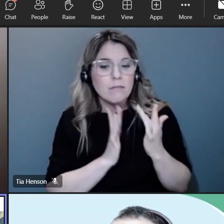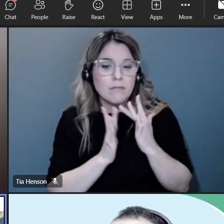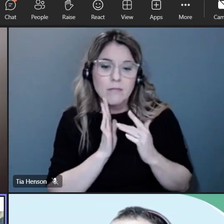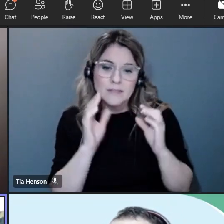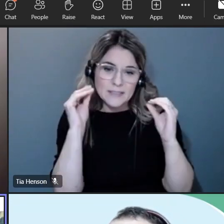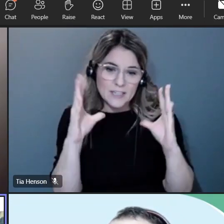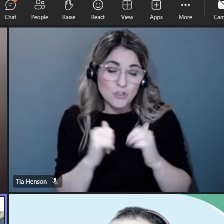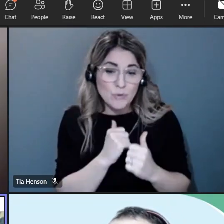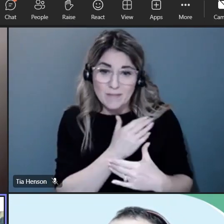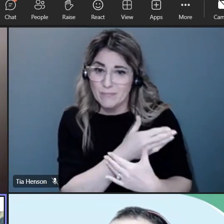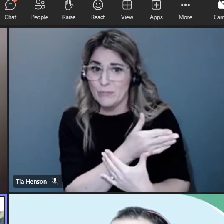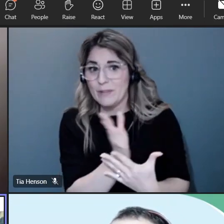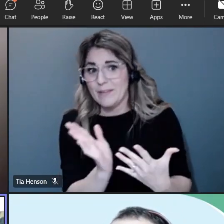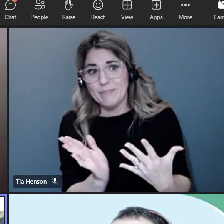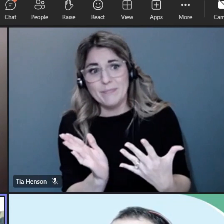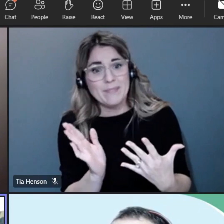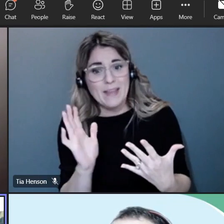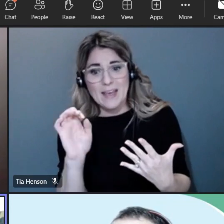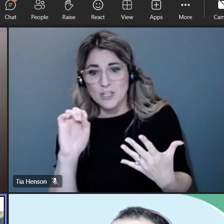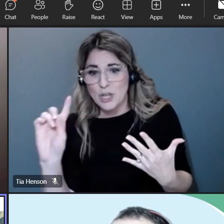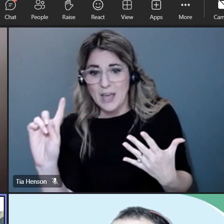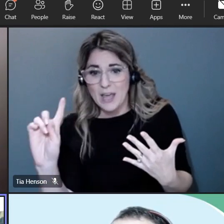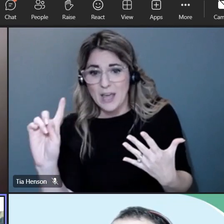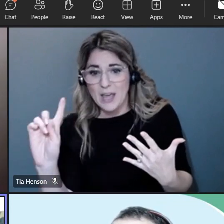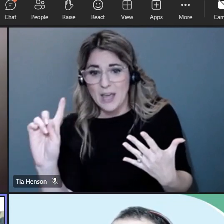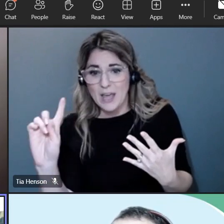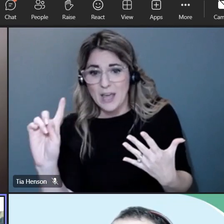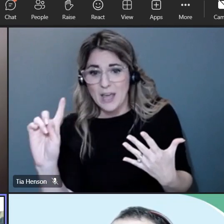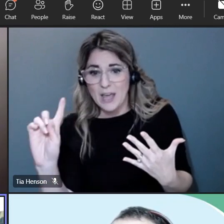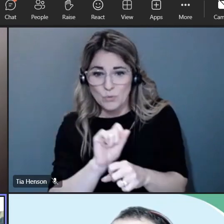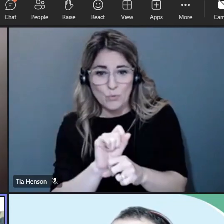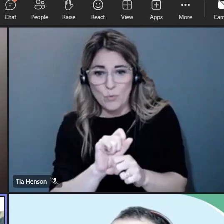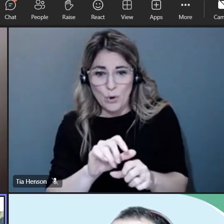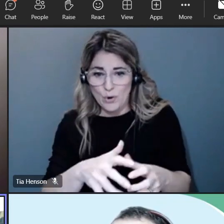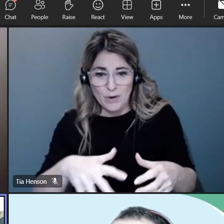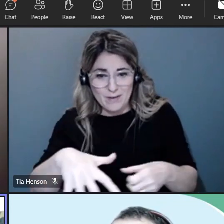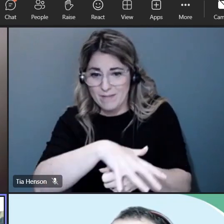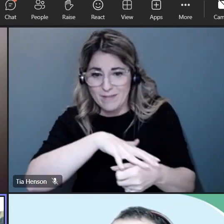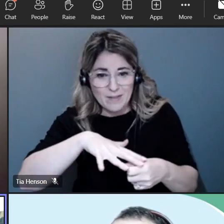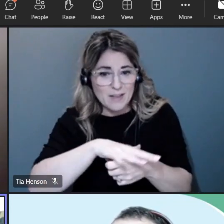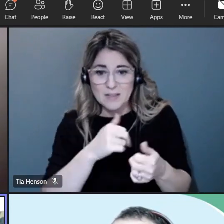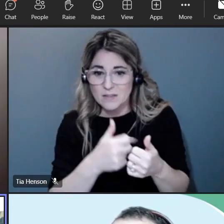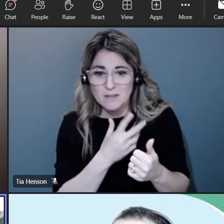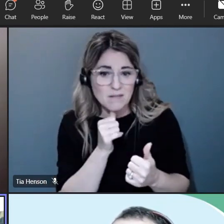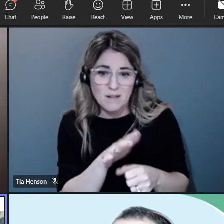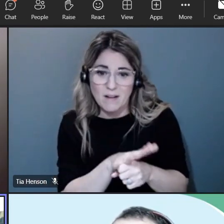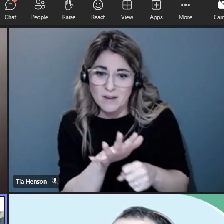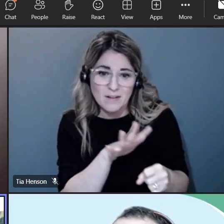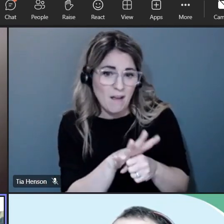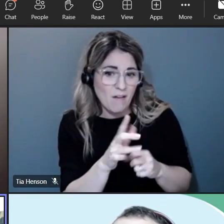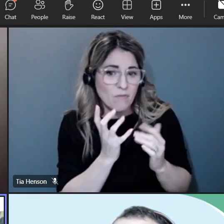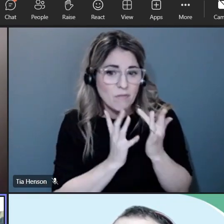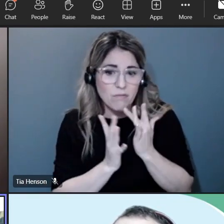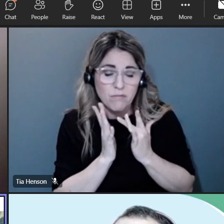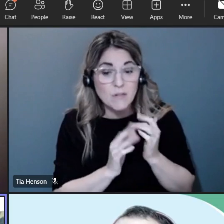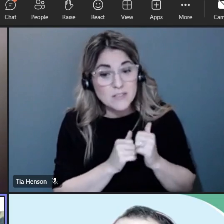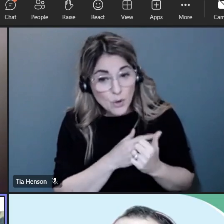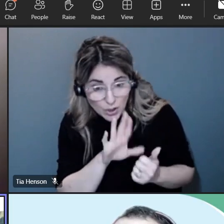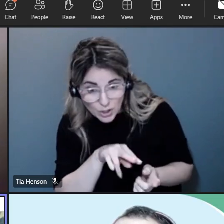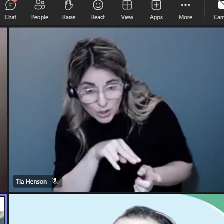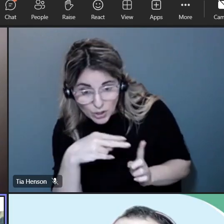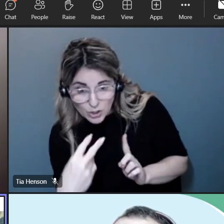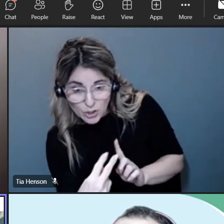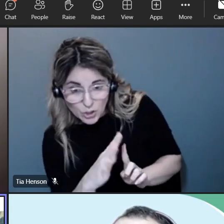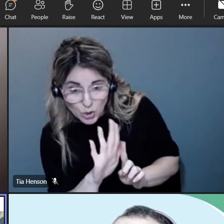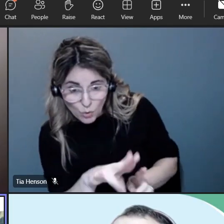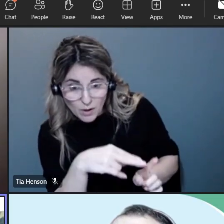across the education workforce so any of those things that are impacting you that you are seeing from your lens would really be